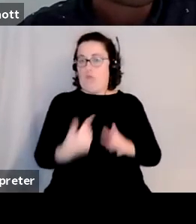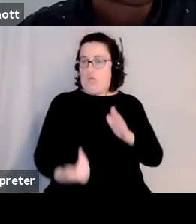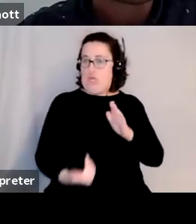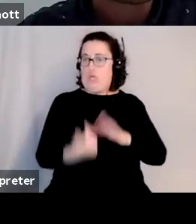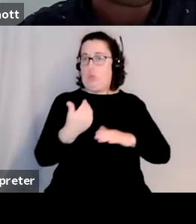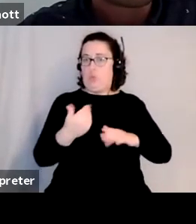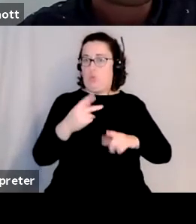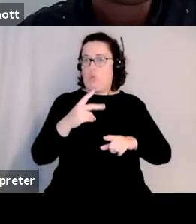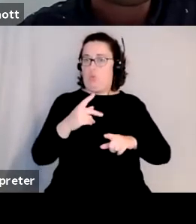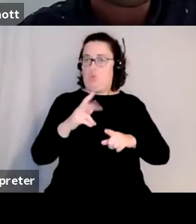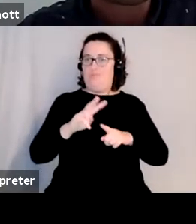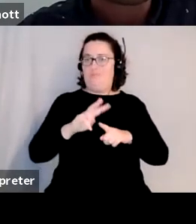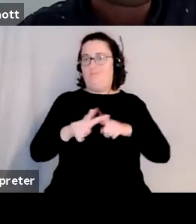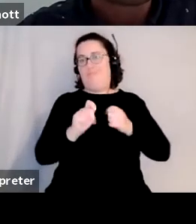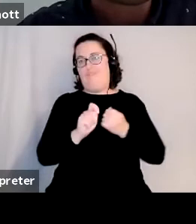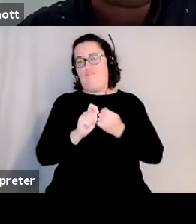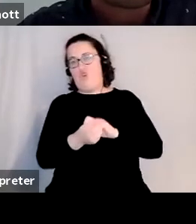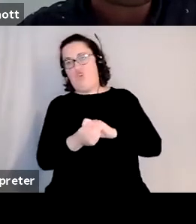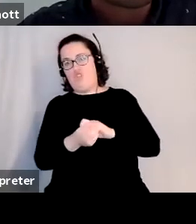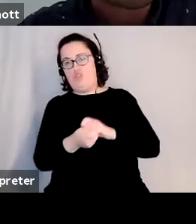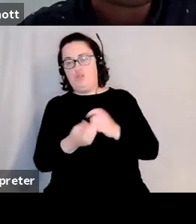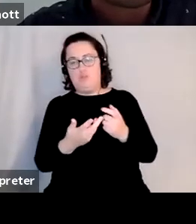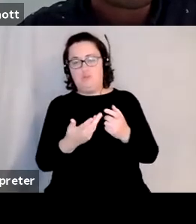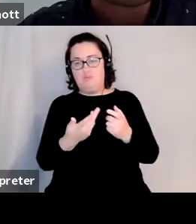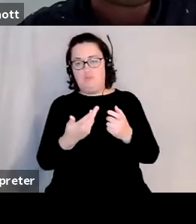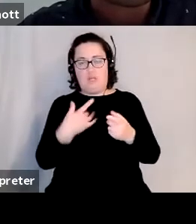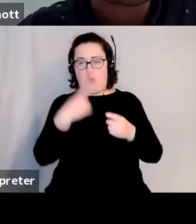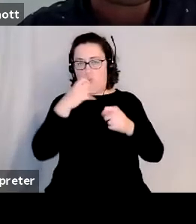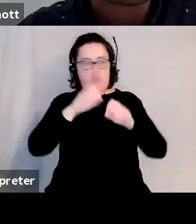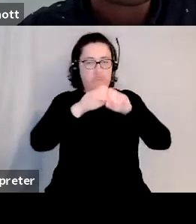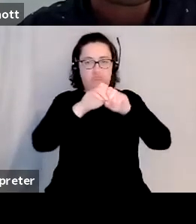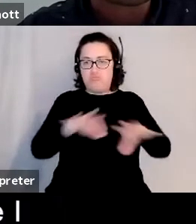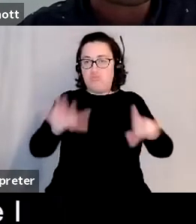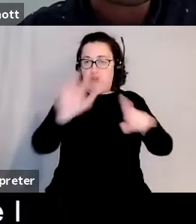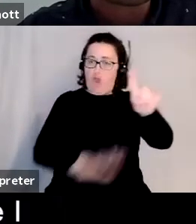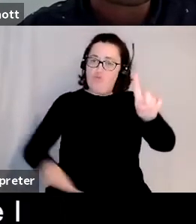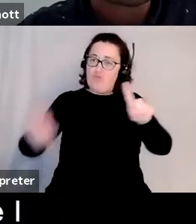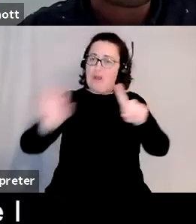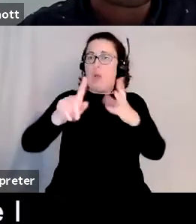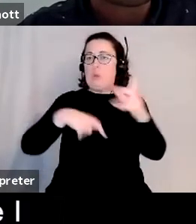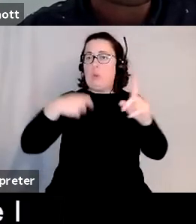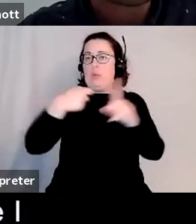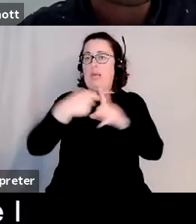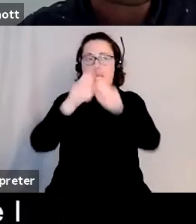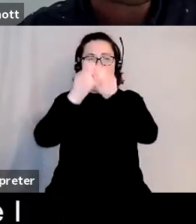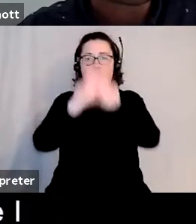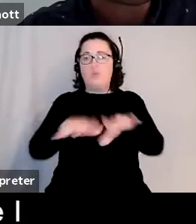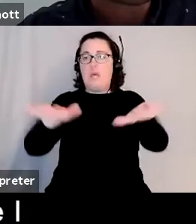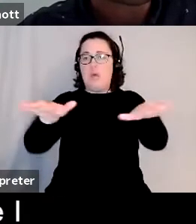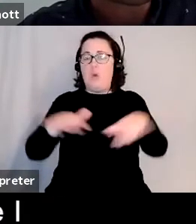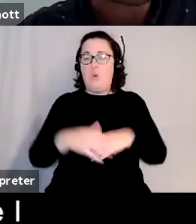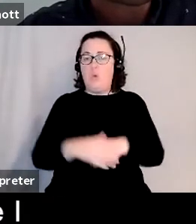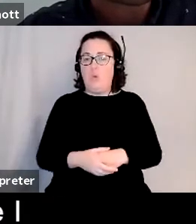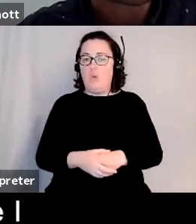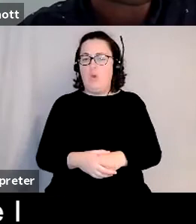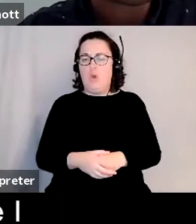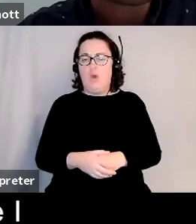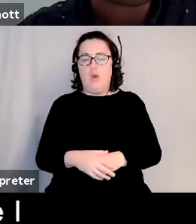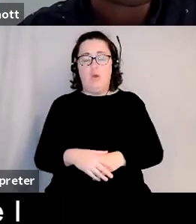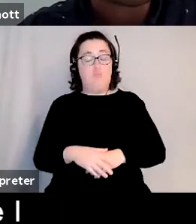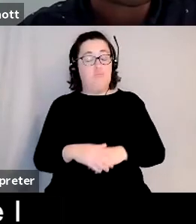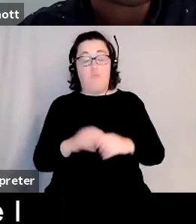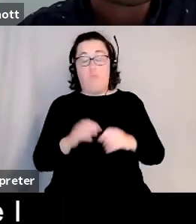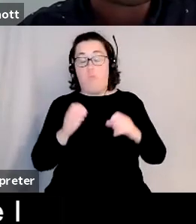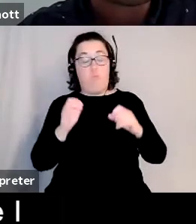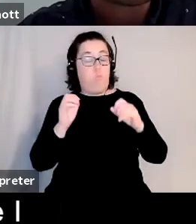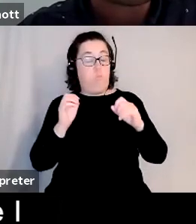work which went out all over the uk um and it was very strange because i